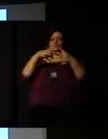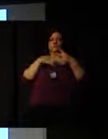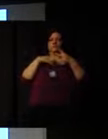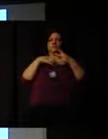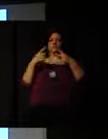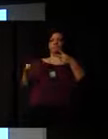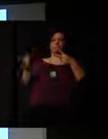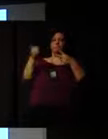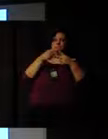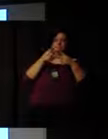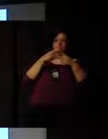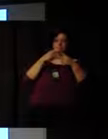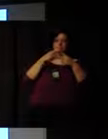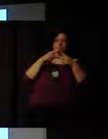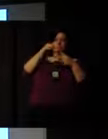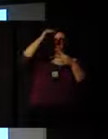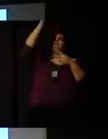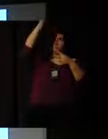retired professionals,